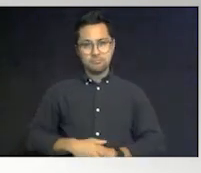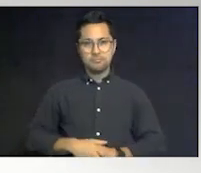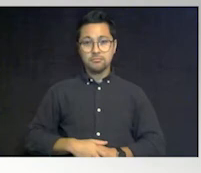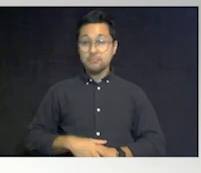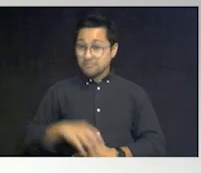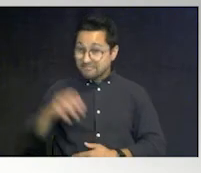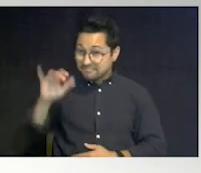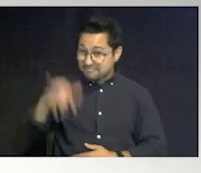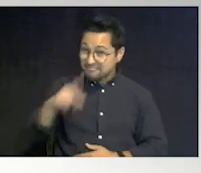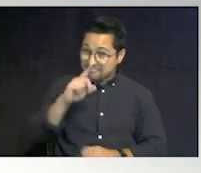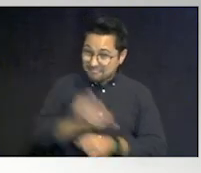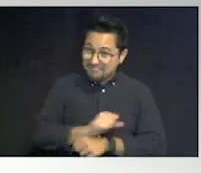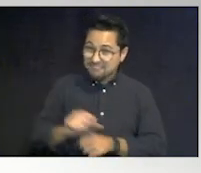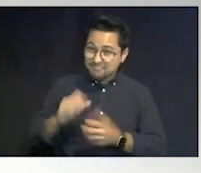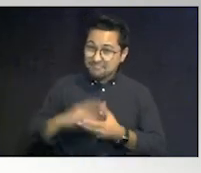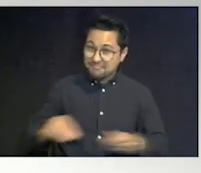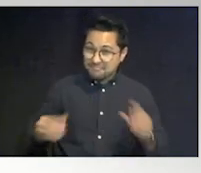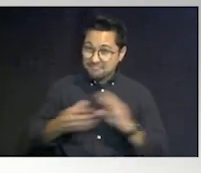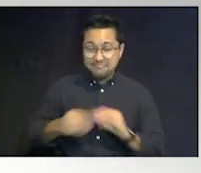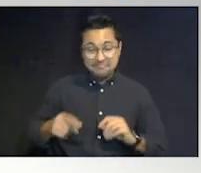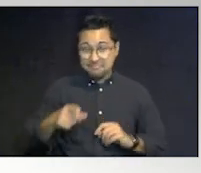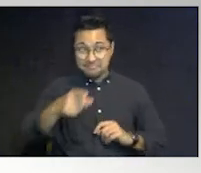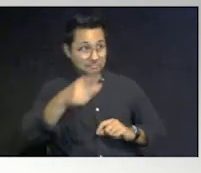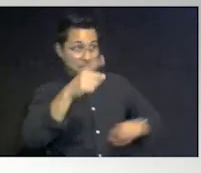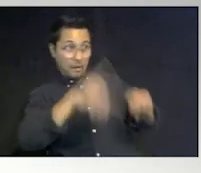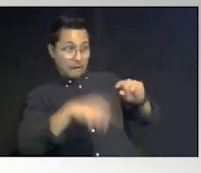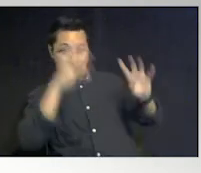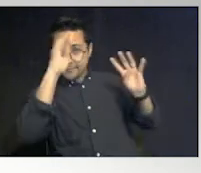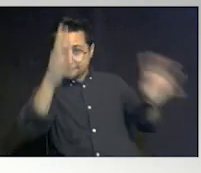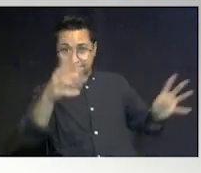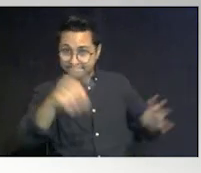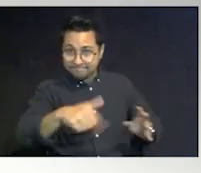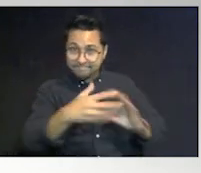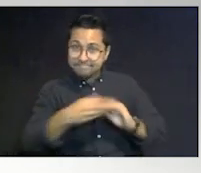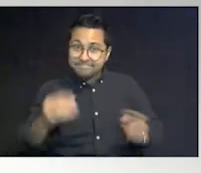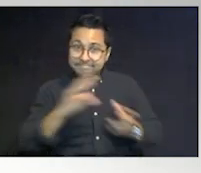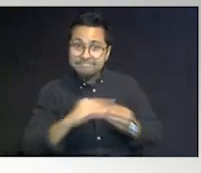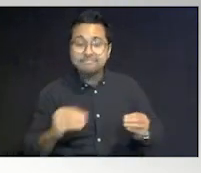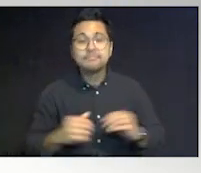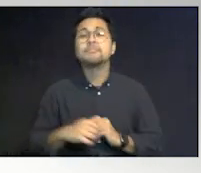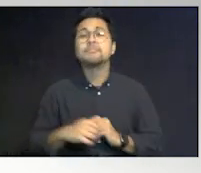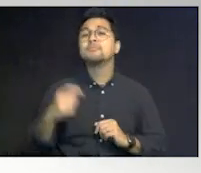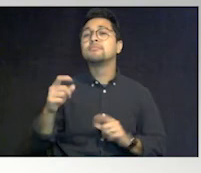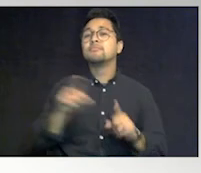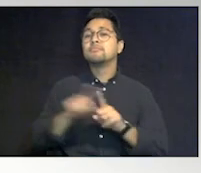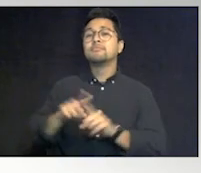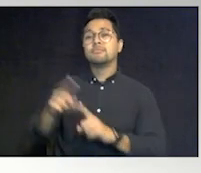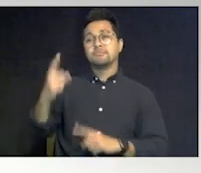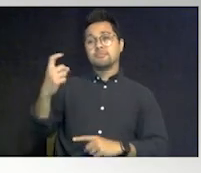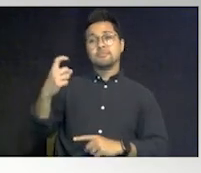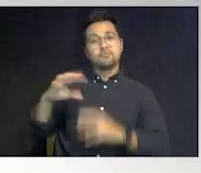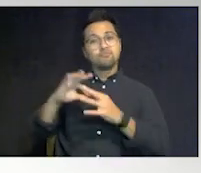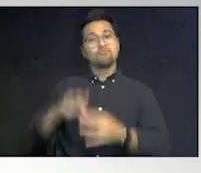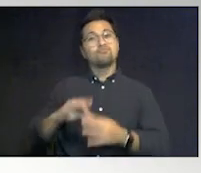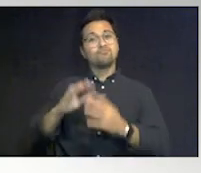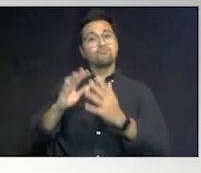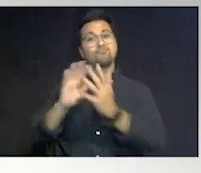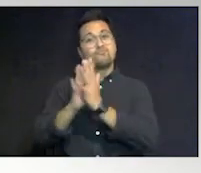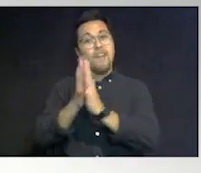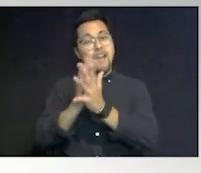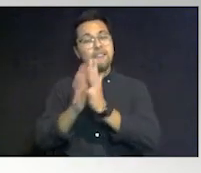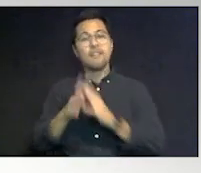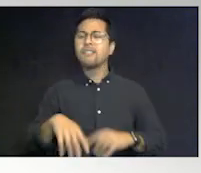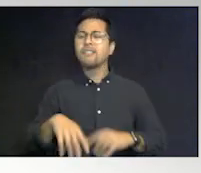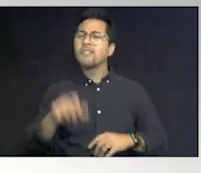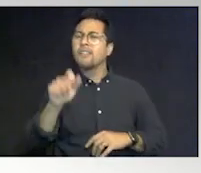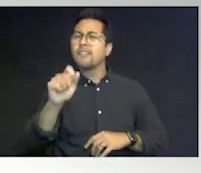This is a true story. You can't make this up. Okay? And let me just say one more thing about traffic. When is